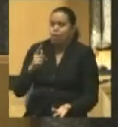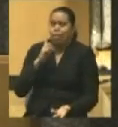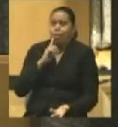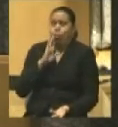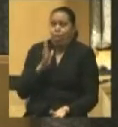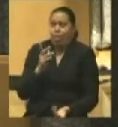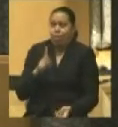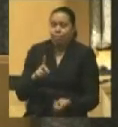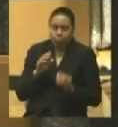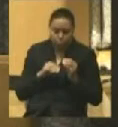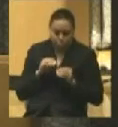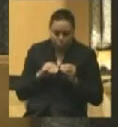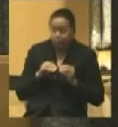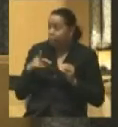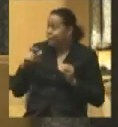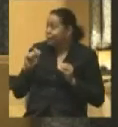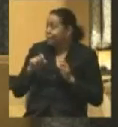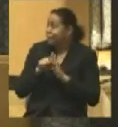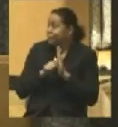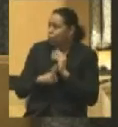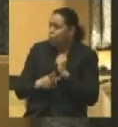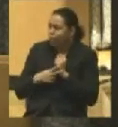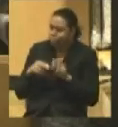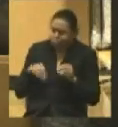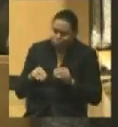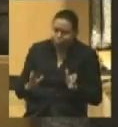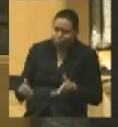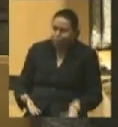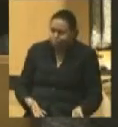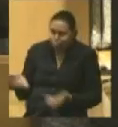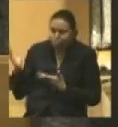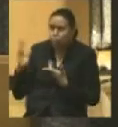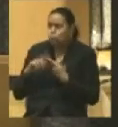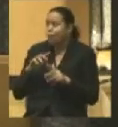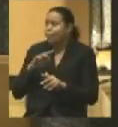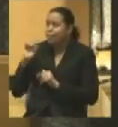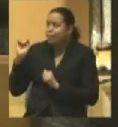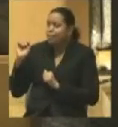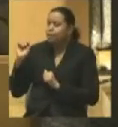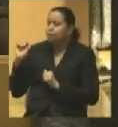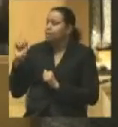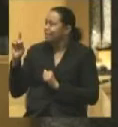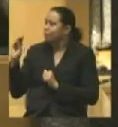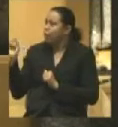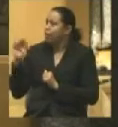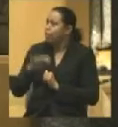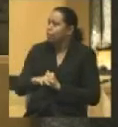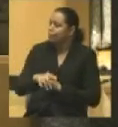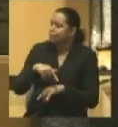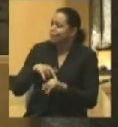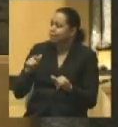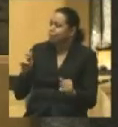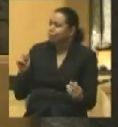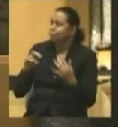packing up the Pennsylvania archives, the state archives, uh, from the government, to leave, and the Democrats are pouring in. And so, that's a clue